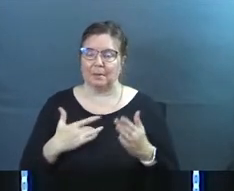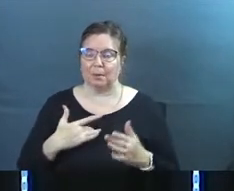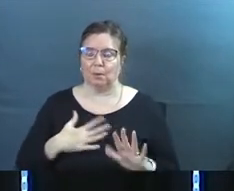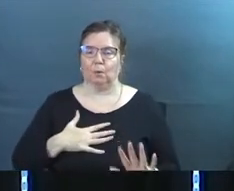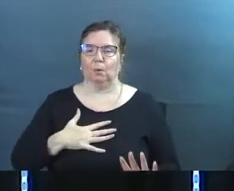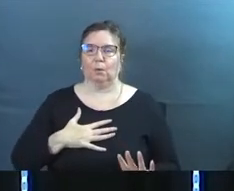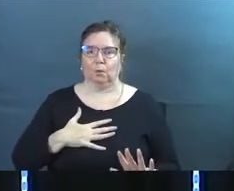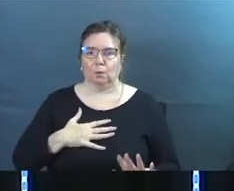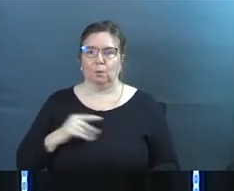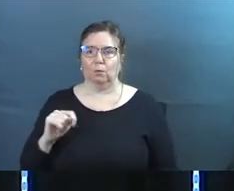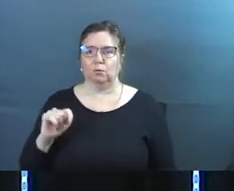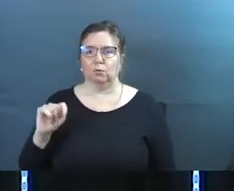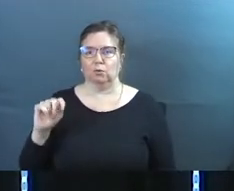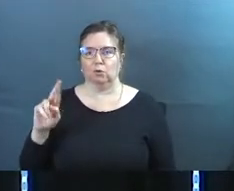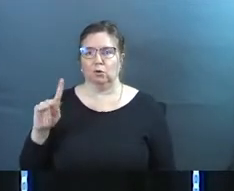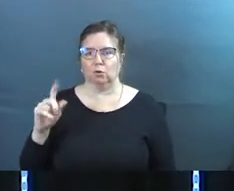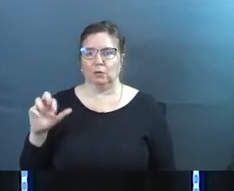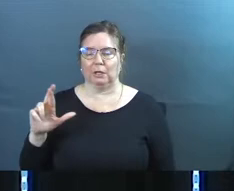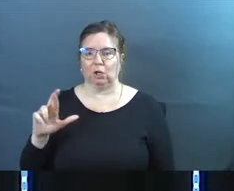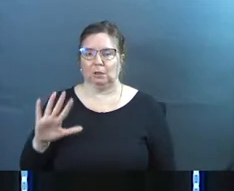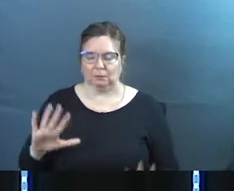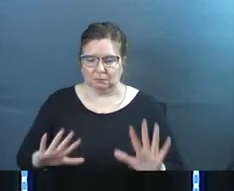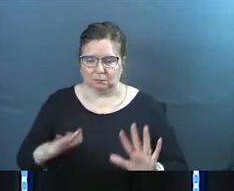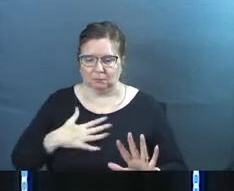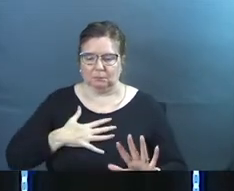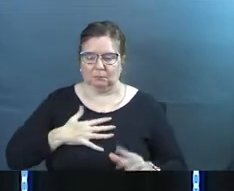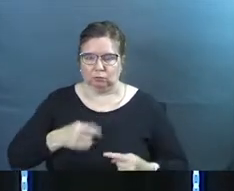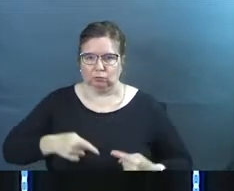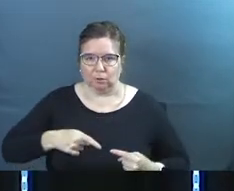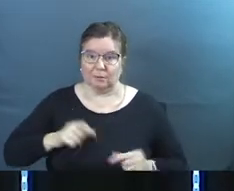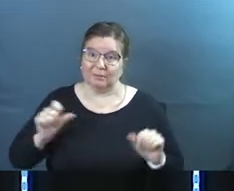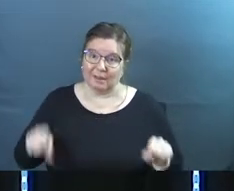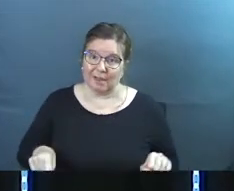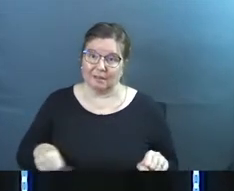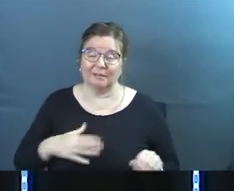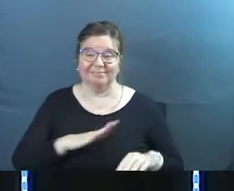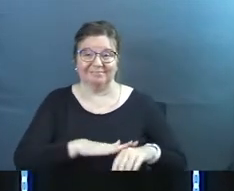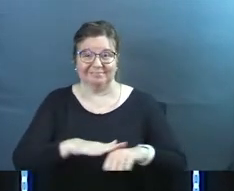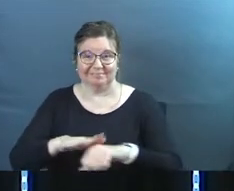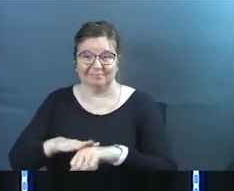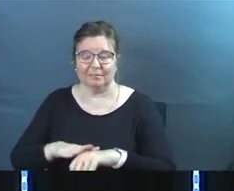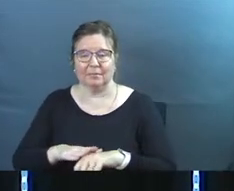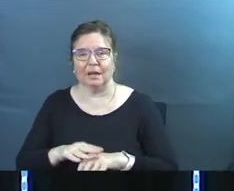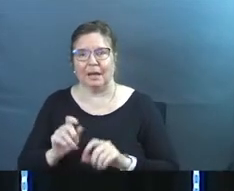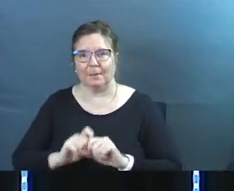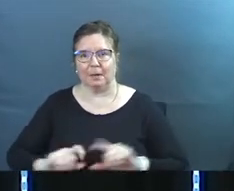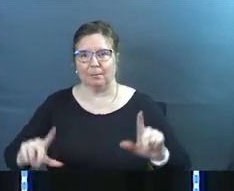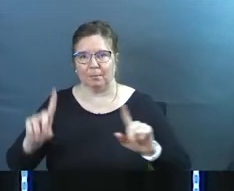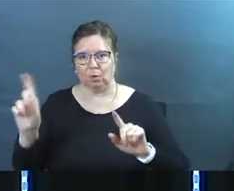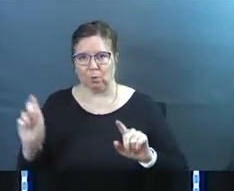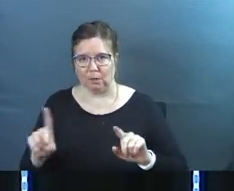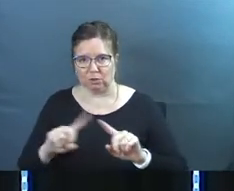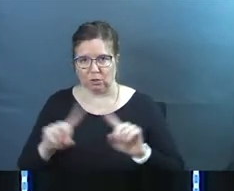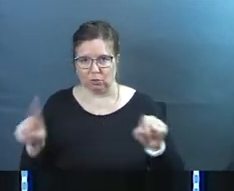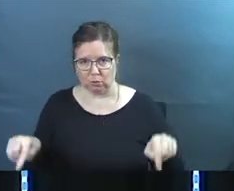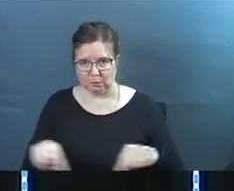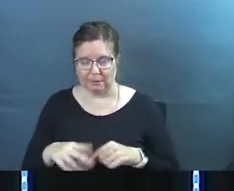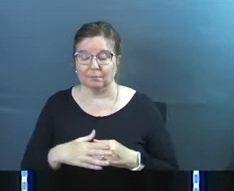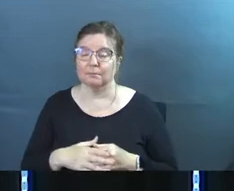you. And that's just a warning. We are going to be talking about, I'll put the question up on the screen here.